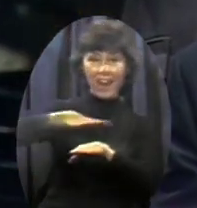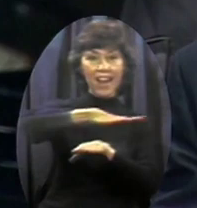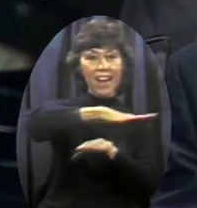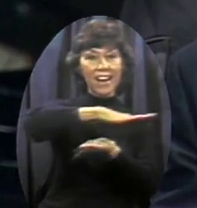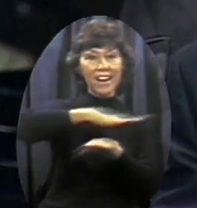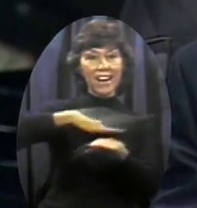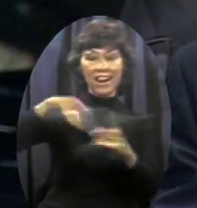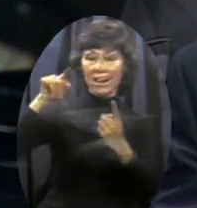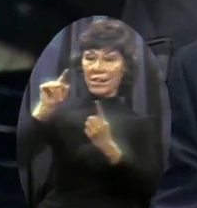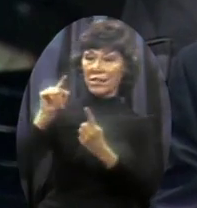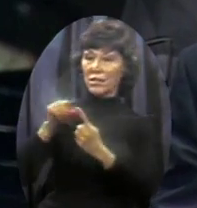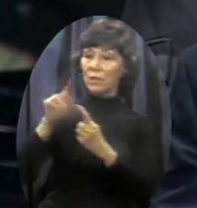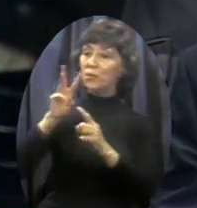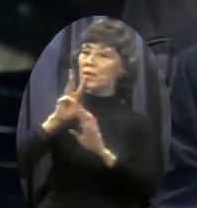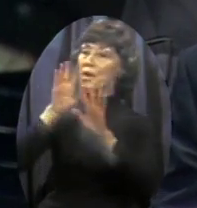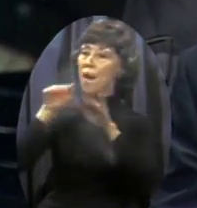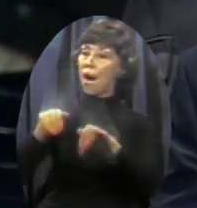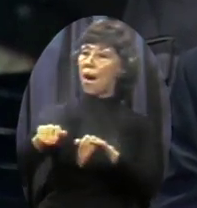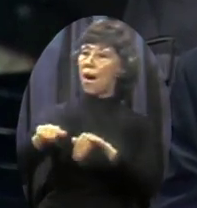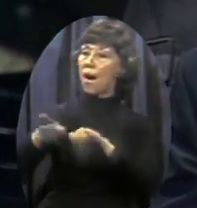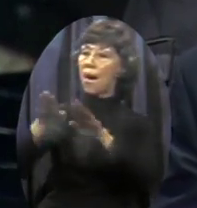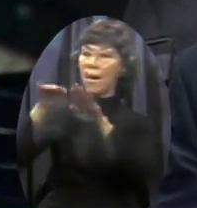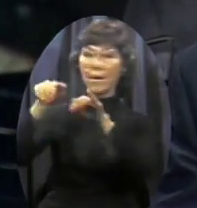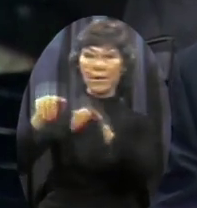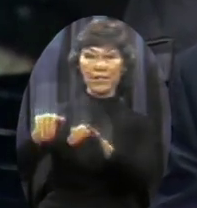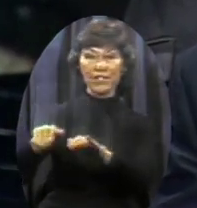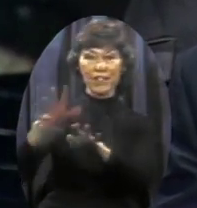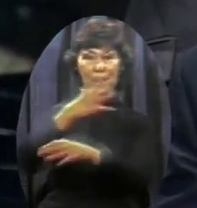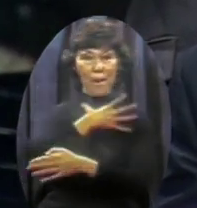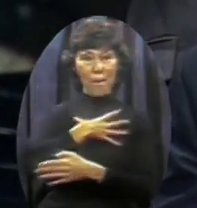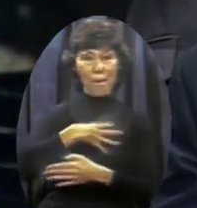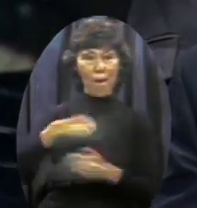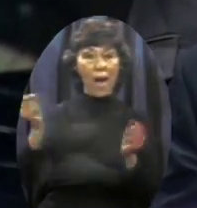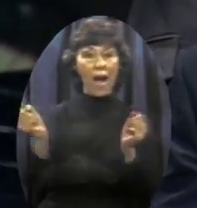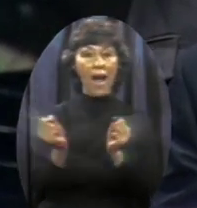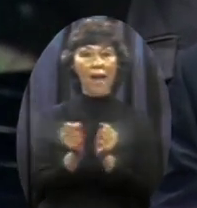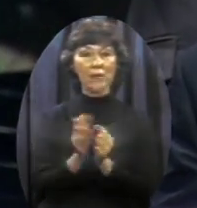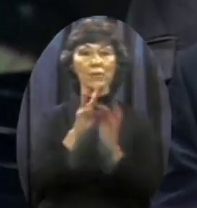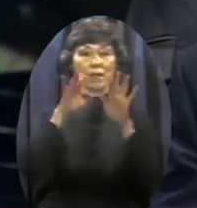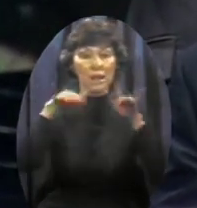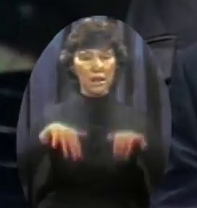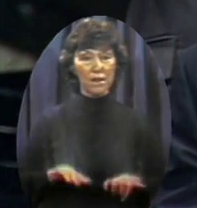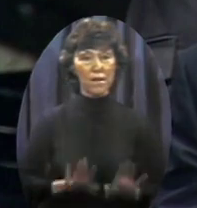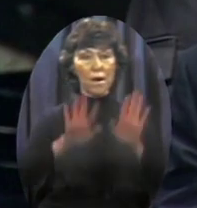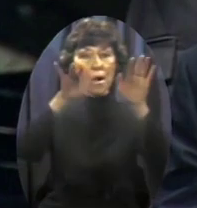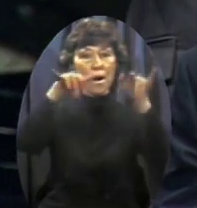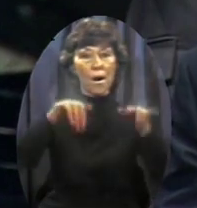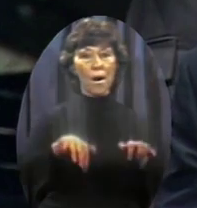To the oceans white with foam